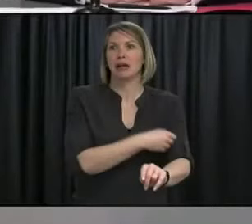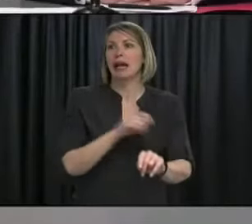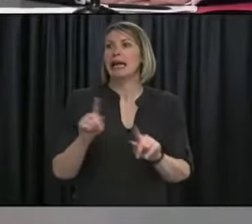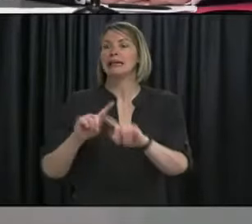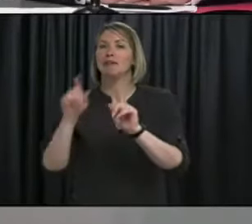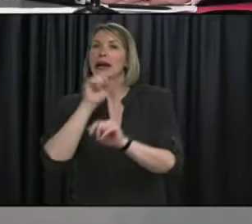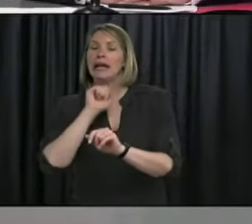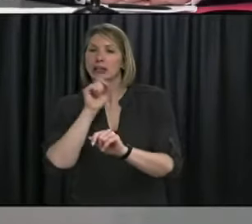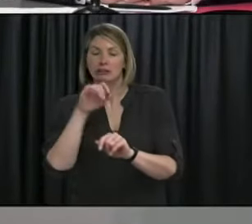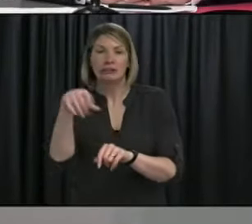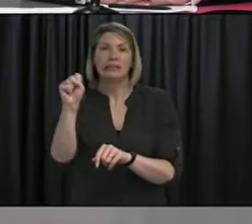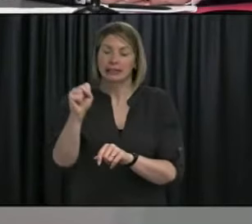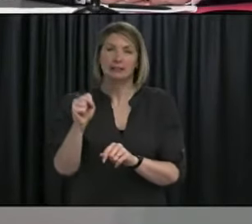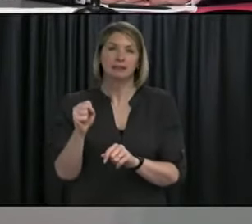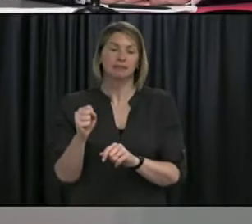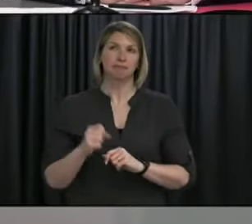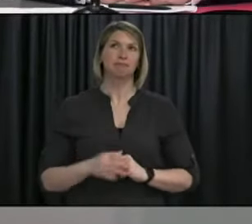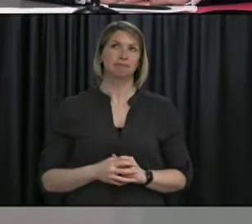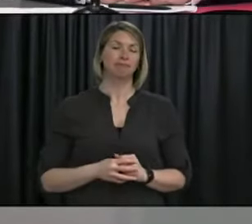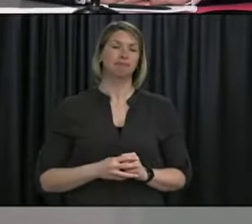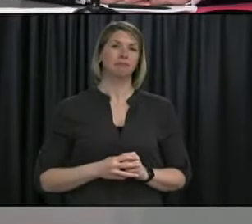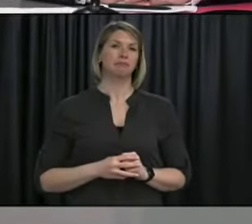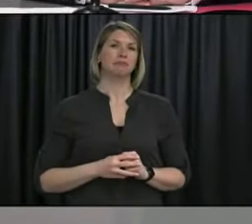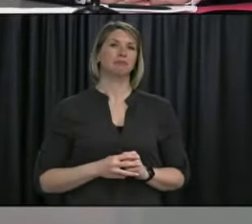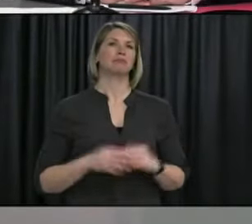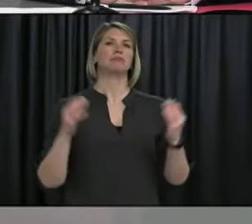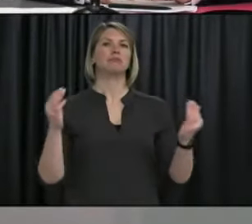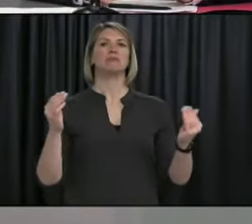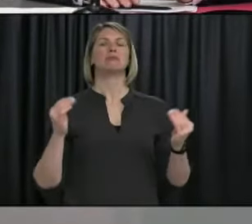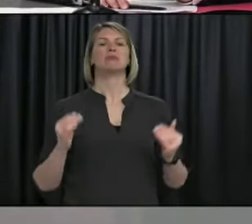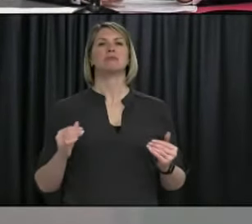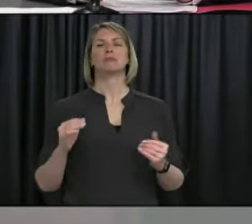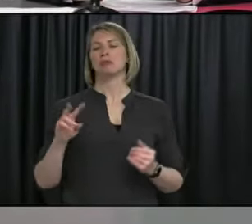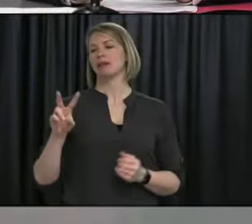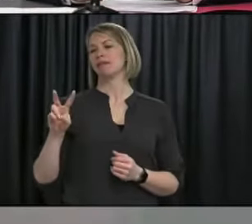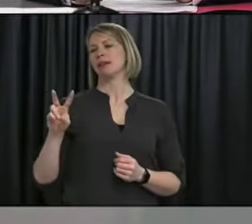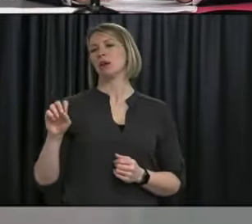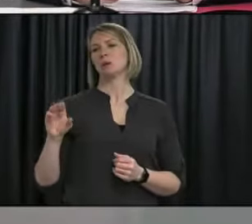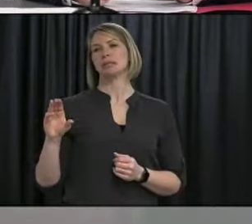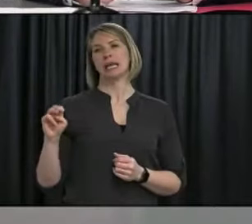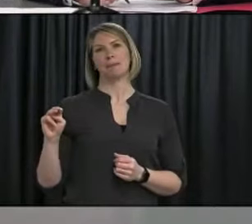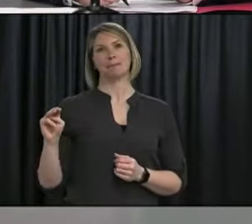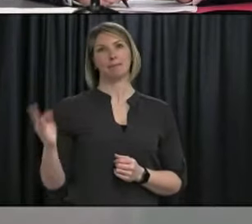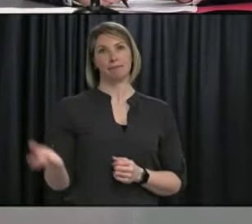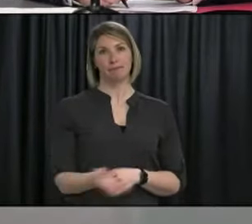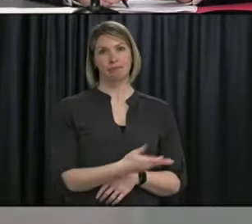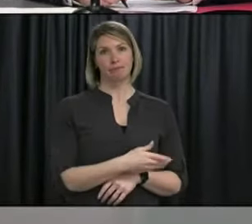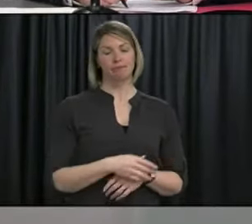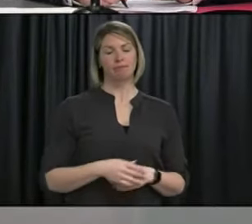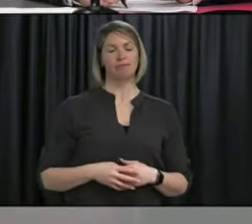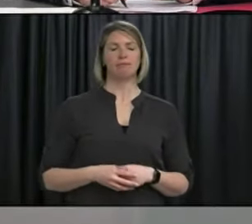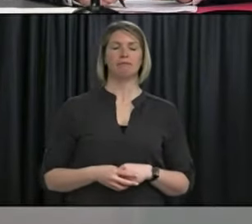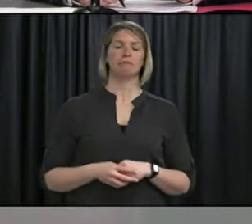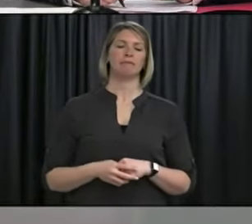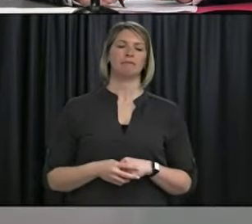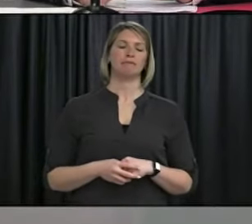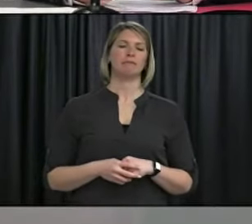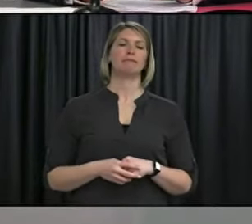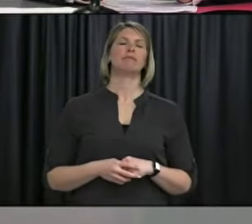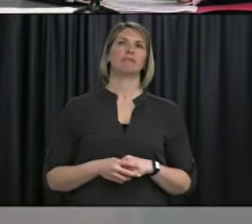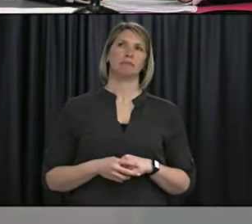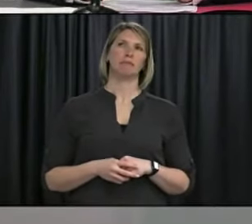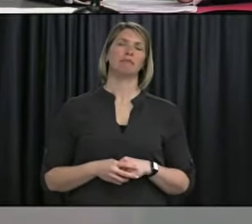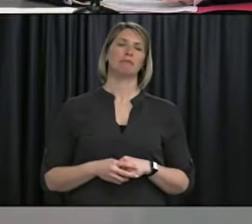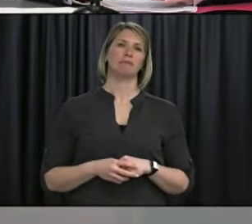Okay. Thank you. Our next questions are from Richard Duggan with VOCM. Please go ahead. Thank